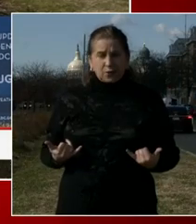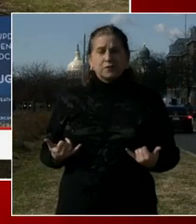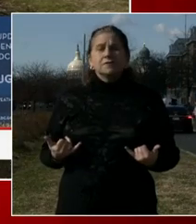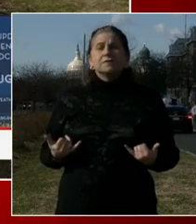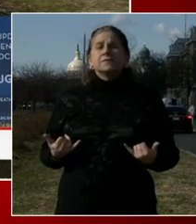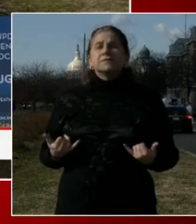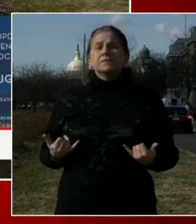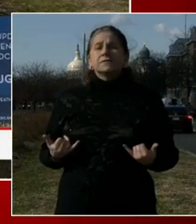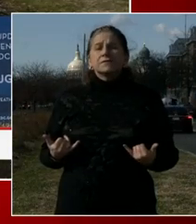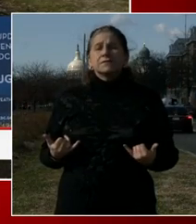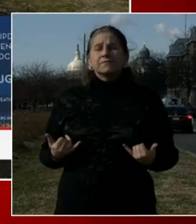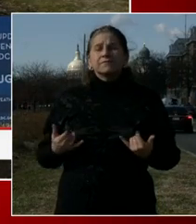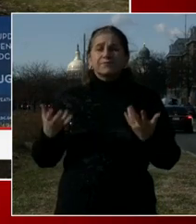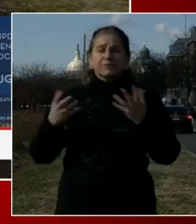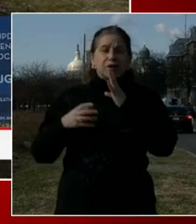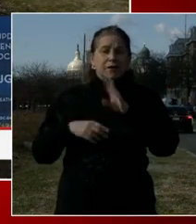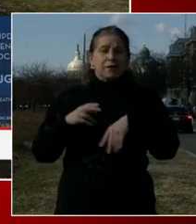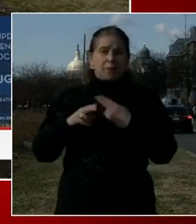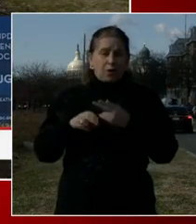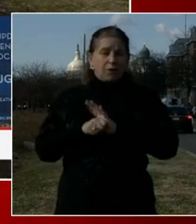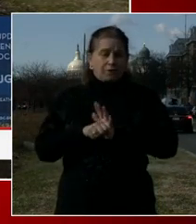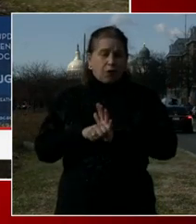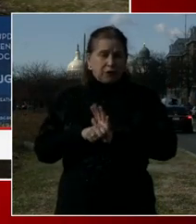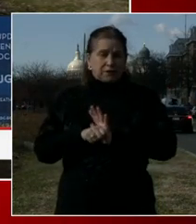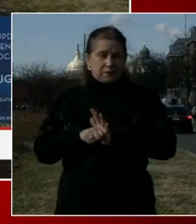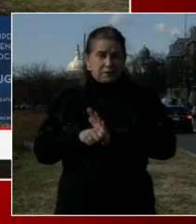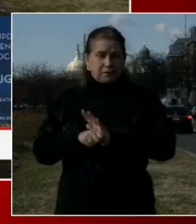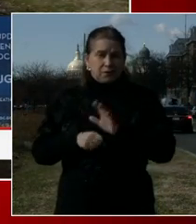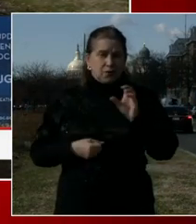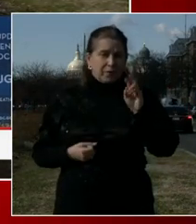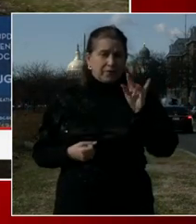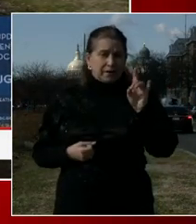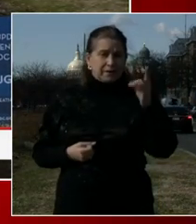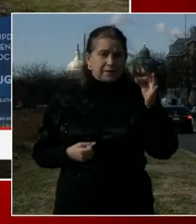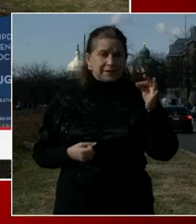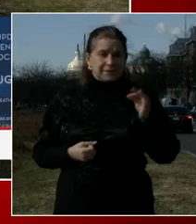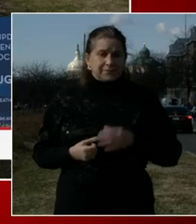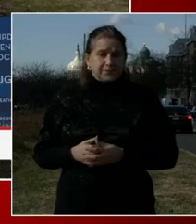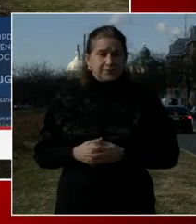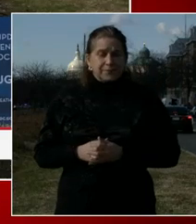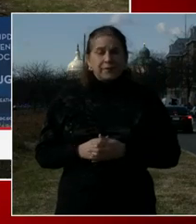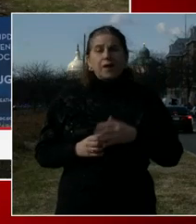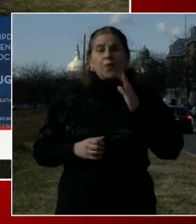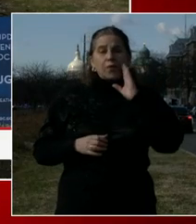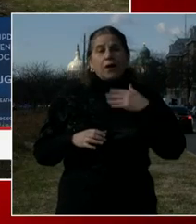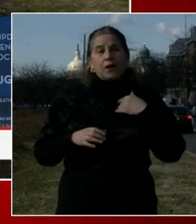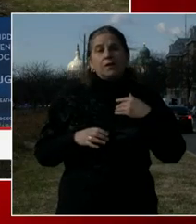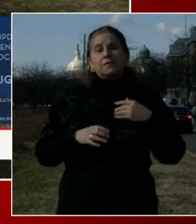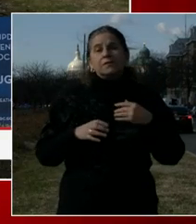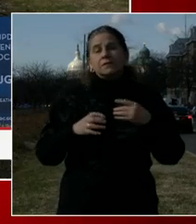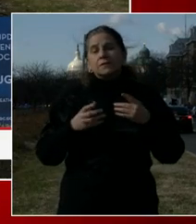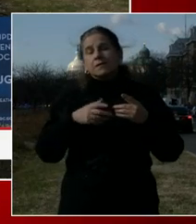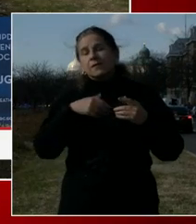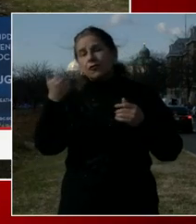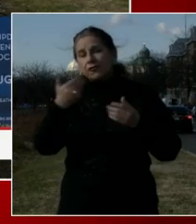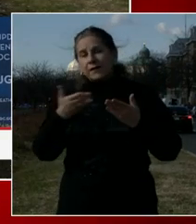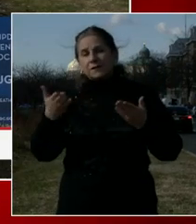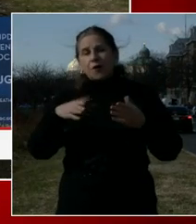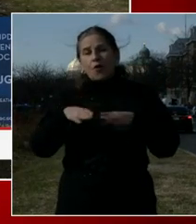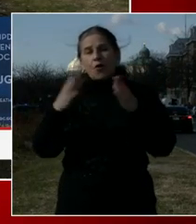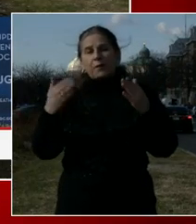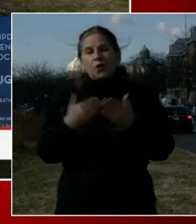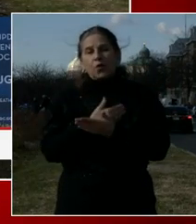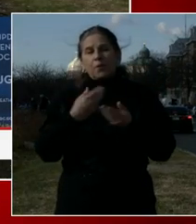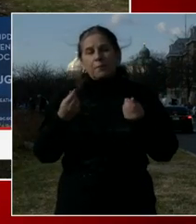modified operations, we've opened some new playgrounds and have even more interesting things for ward six neighbors to